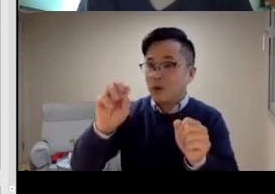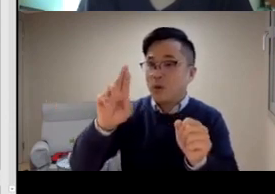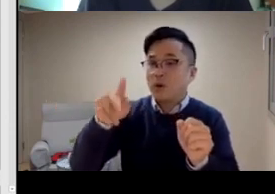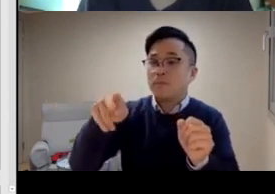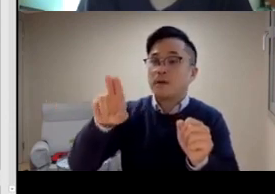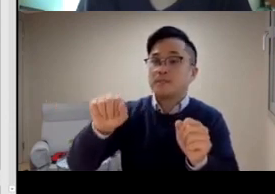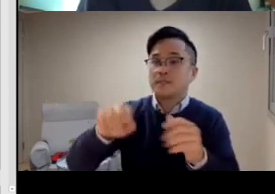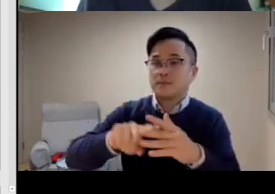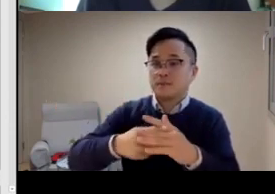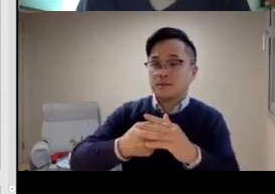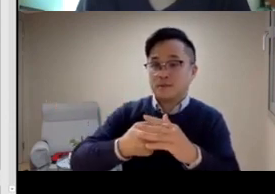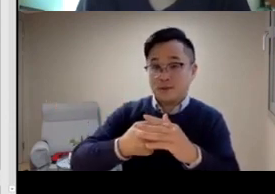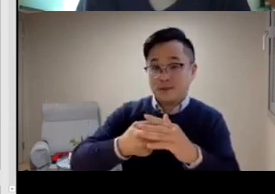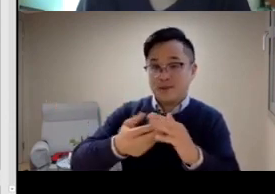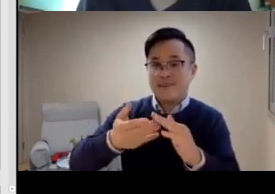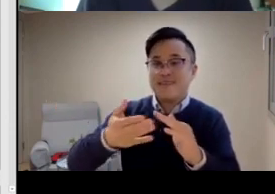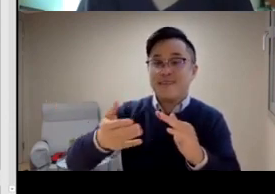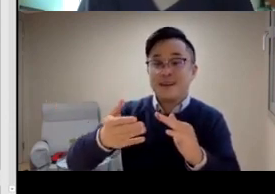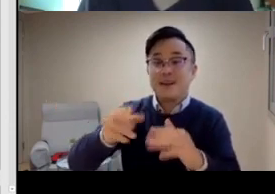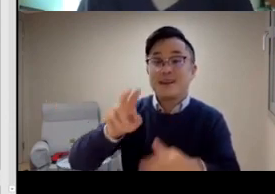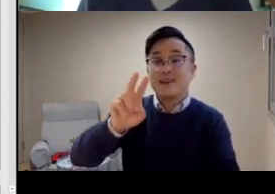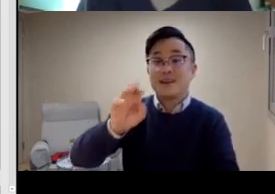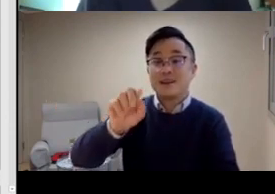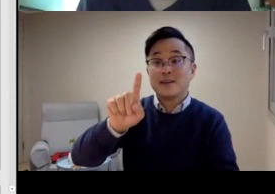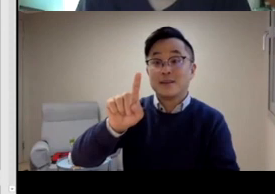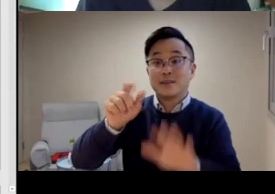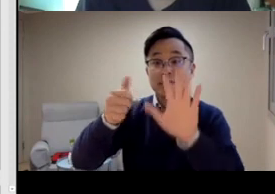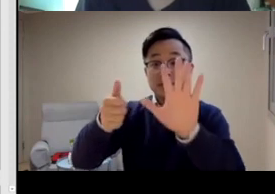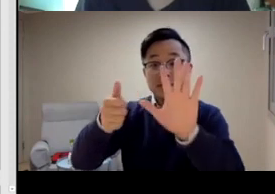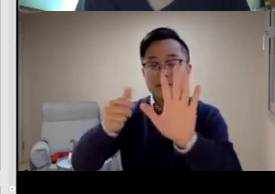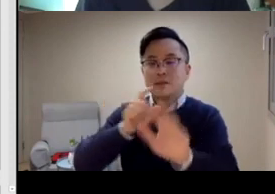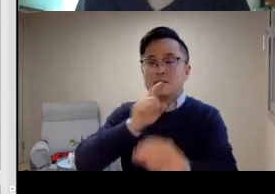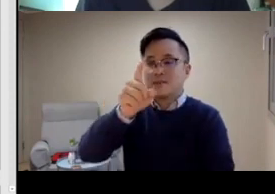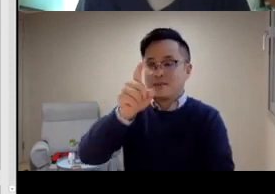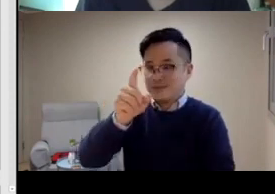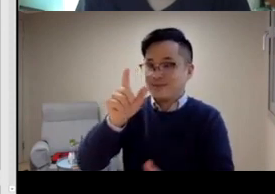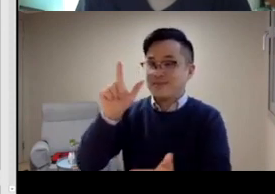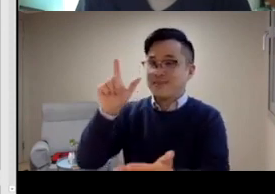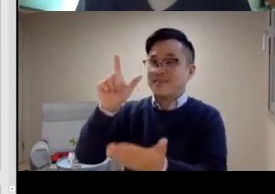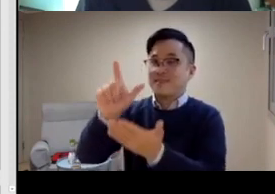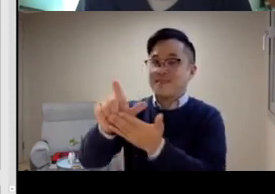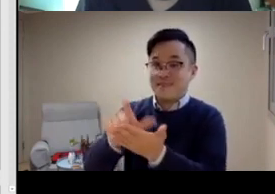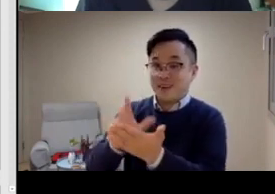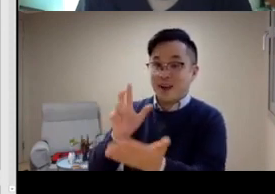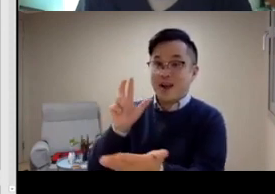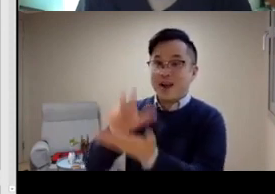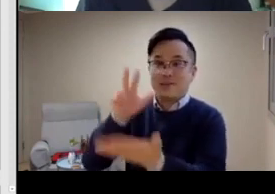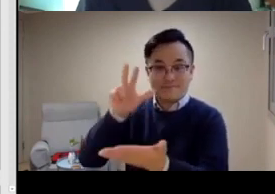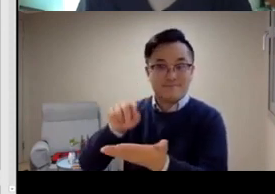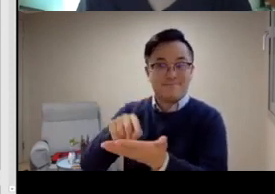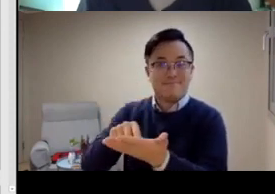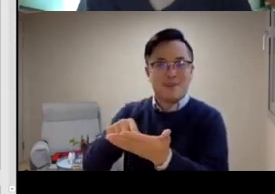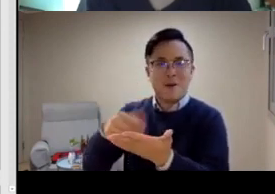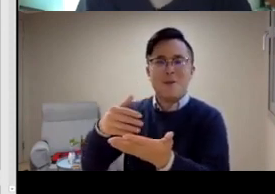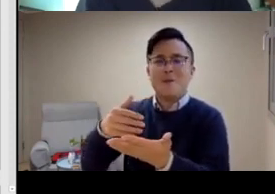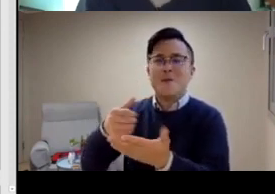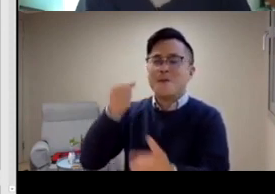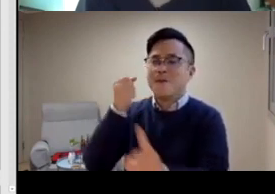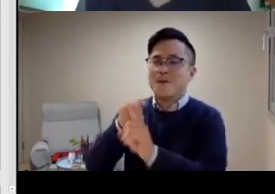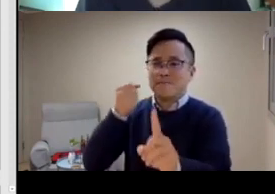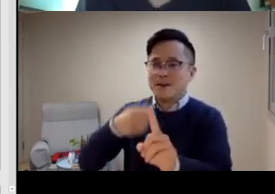draft proposal. In 2015, we were working on the corpus of Korean Sign Language.